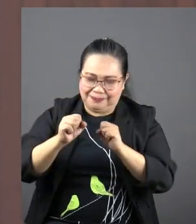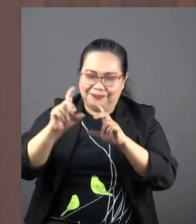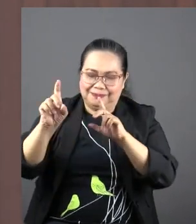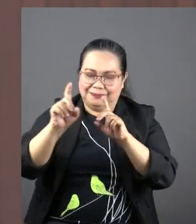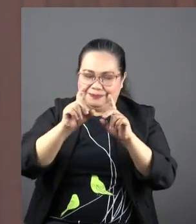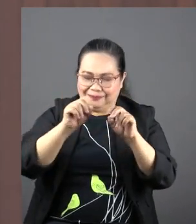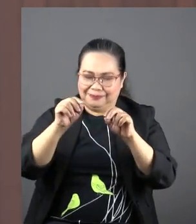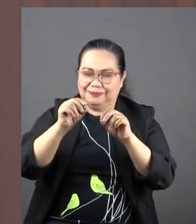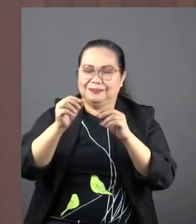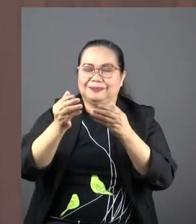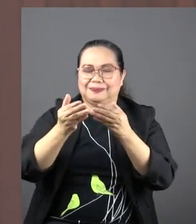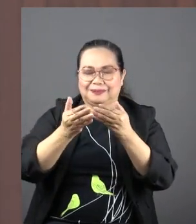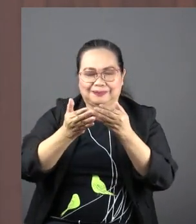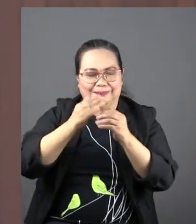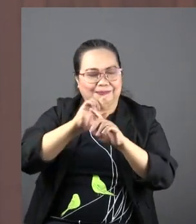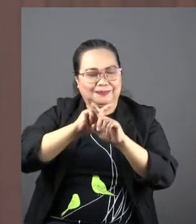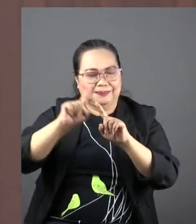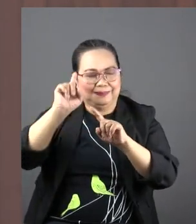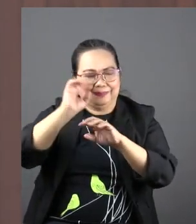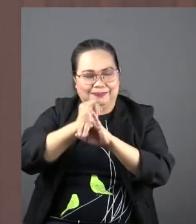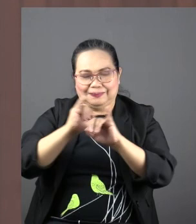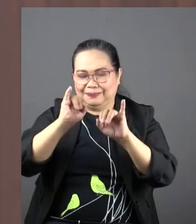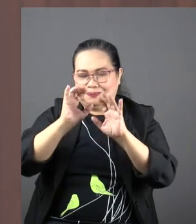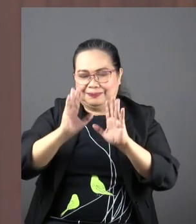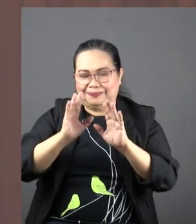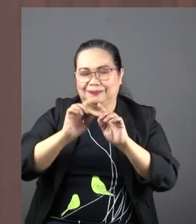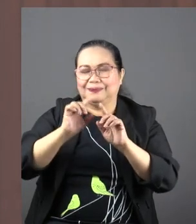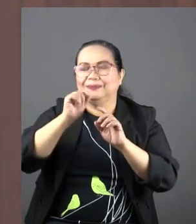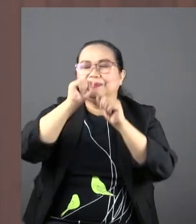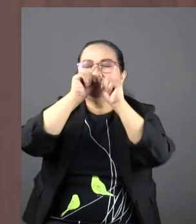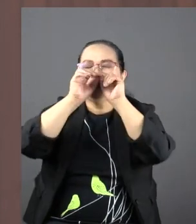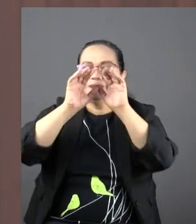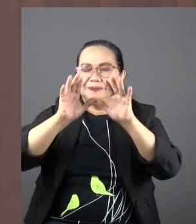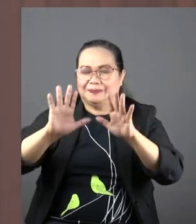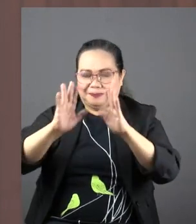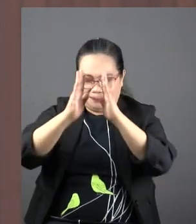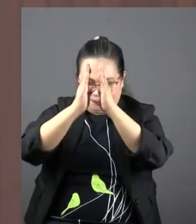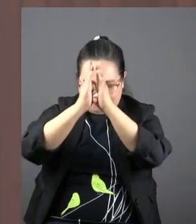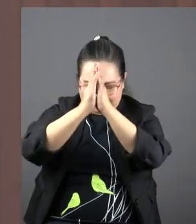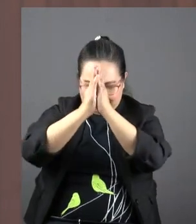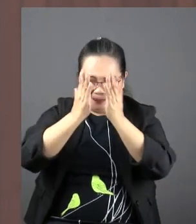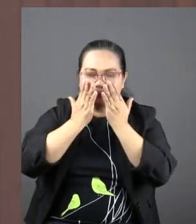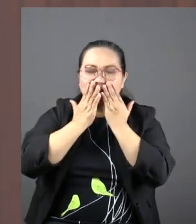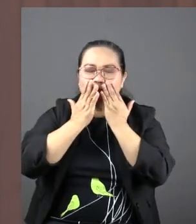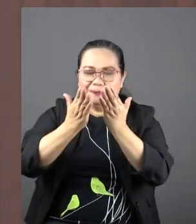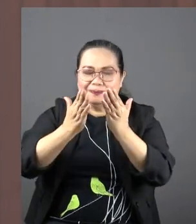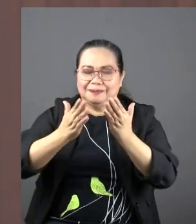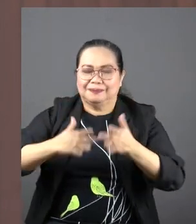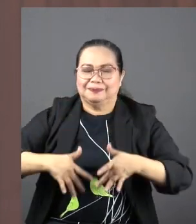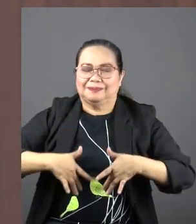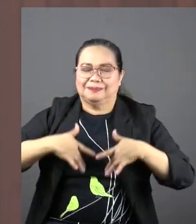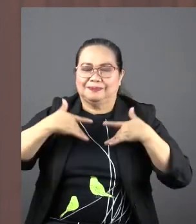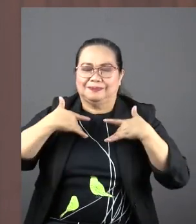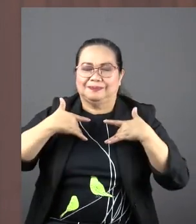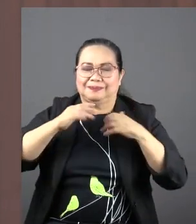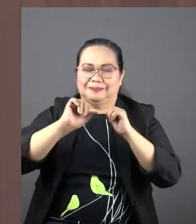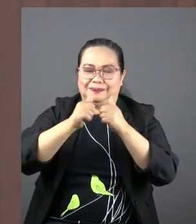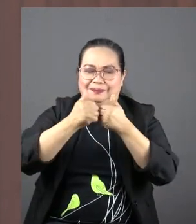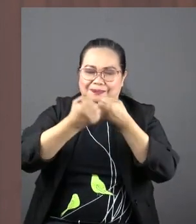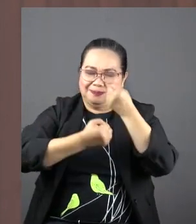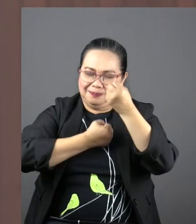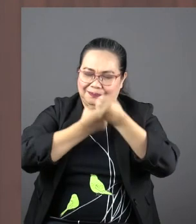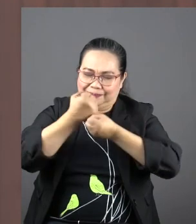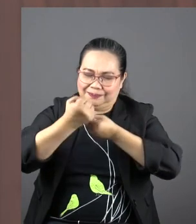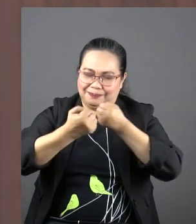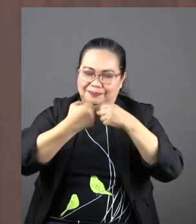seemingly impossible. Lord, bless them, we pray. And thank you for the life and how they've sacrificed